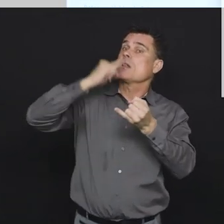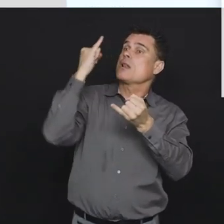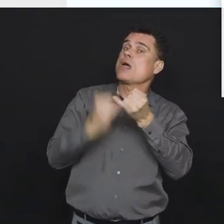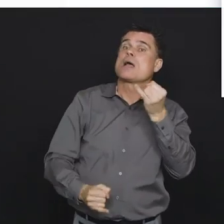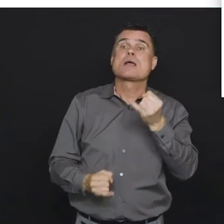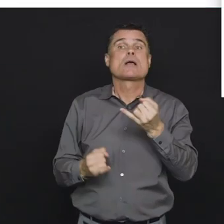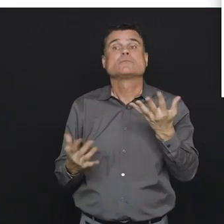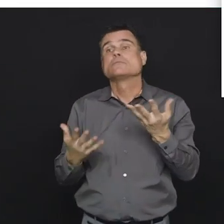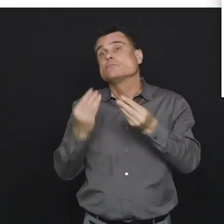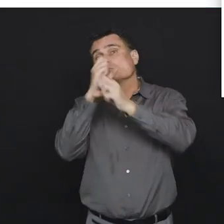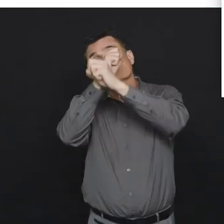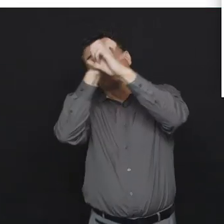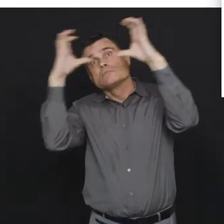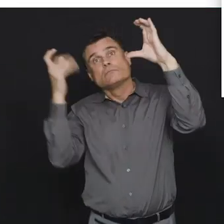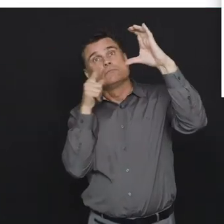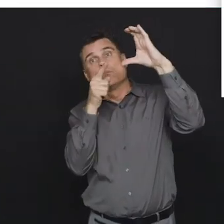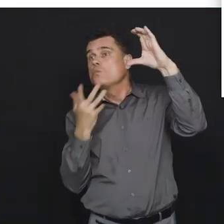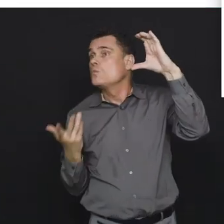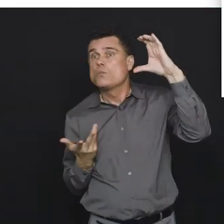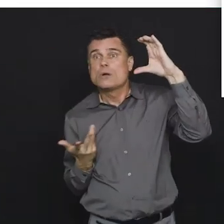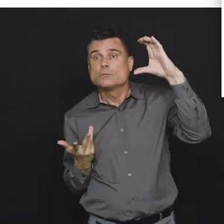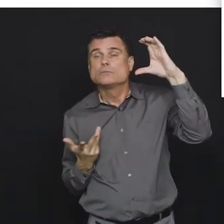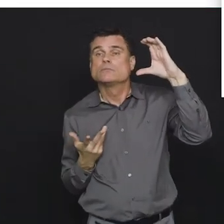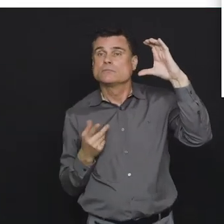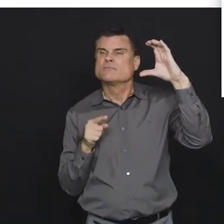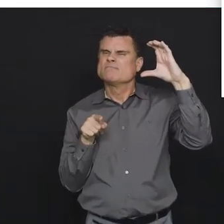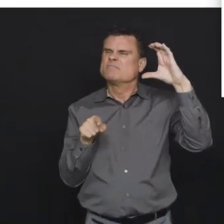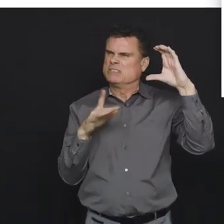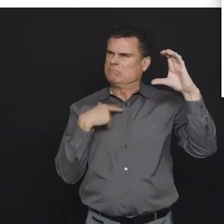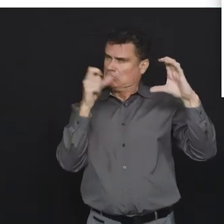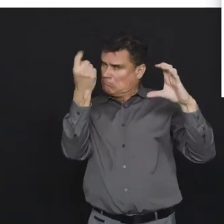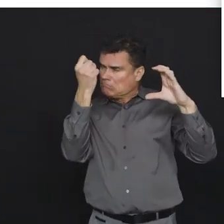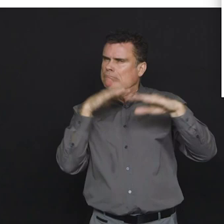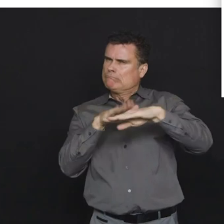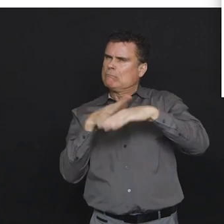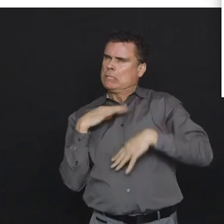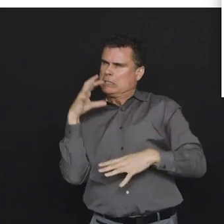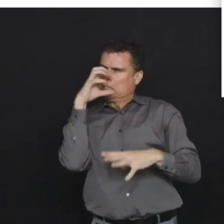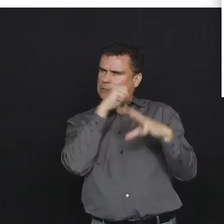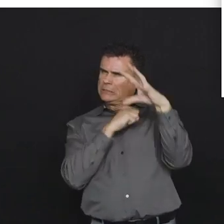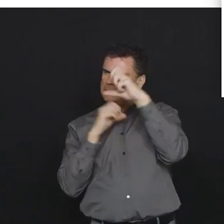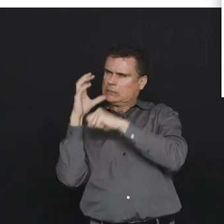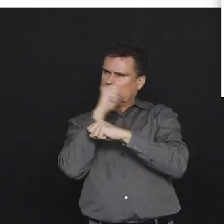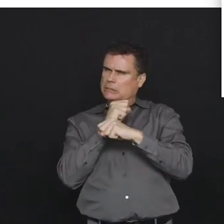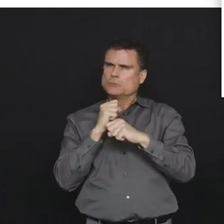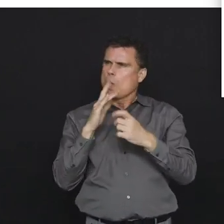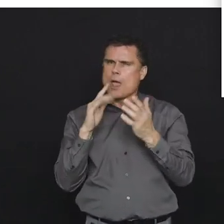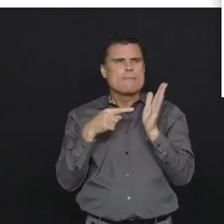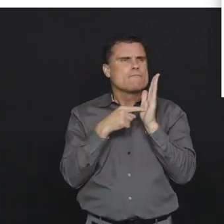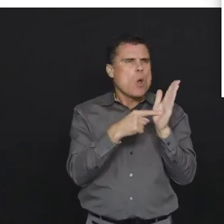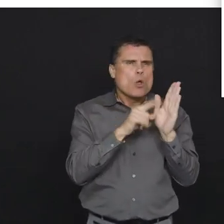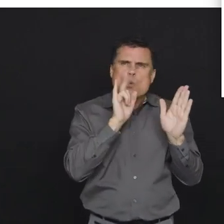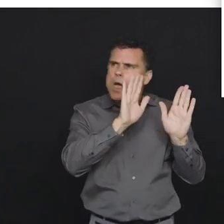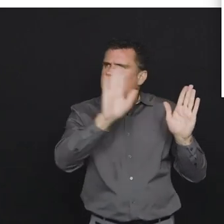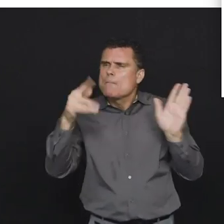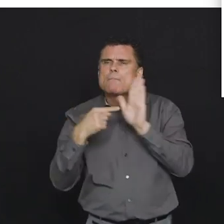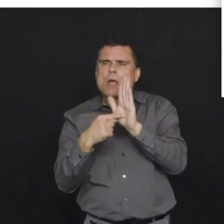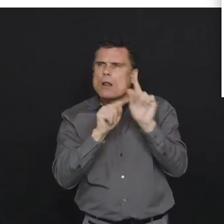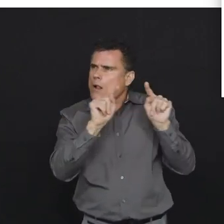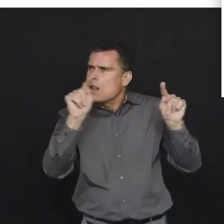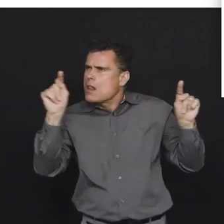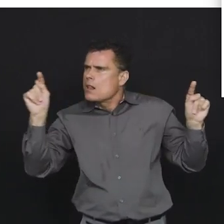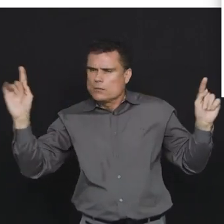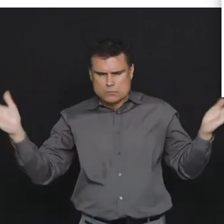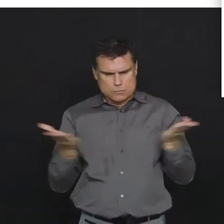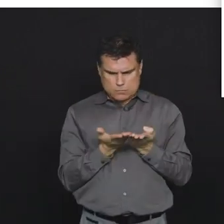Finally I will say you know that if we look at this and and these are again approximations or models right now